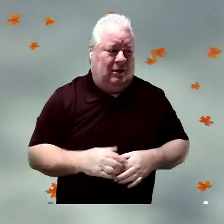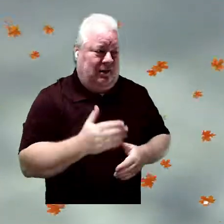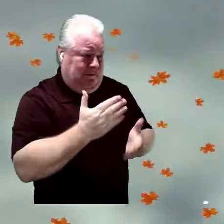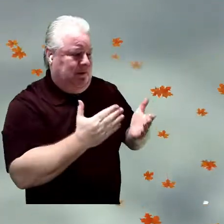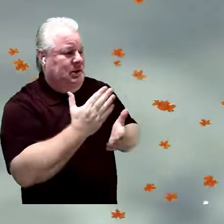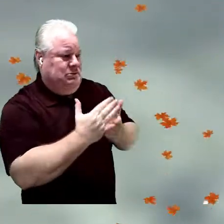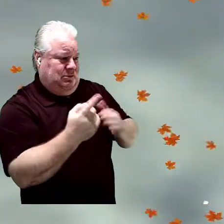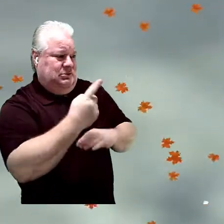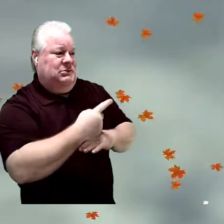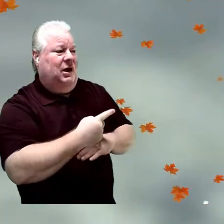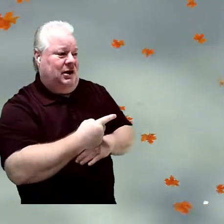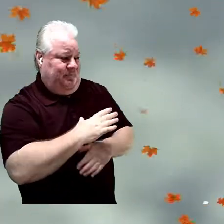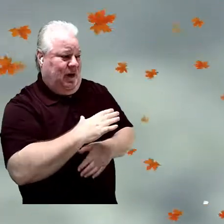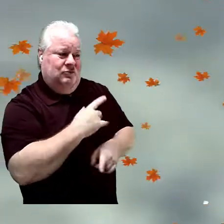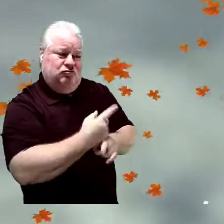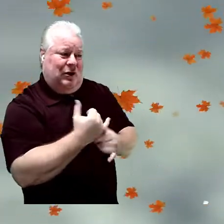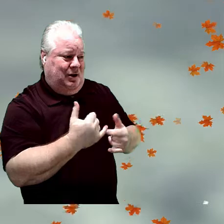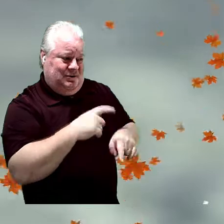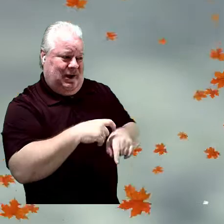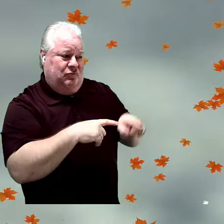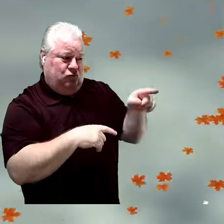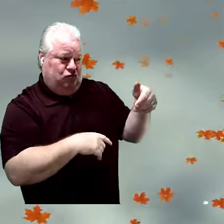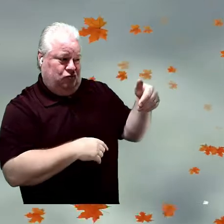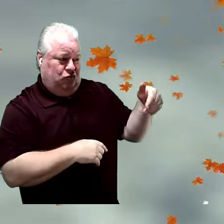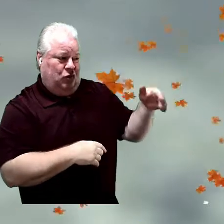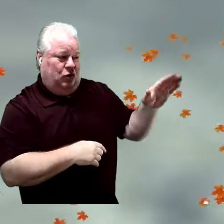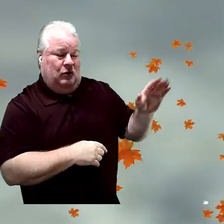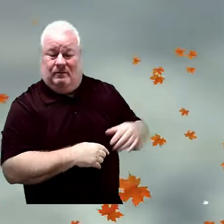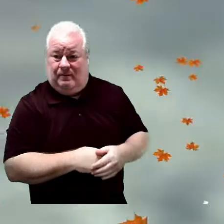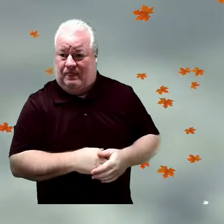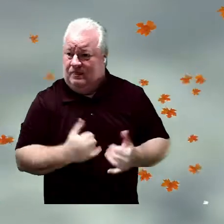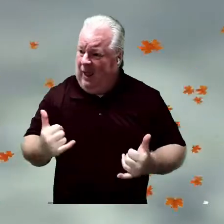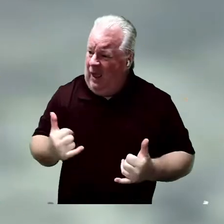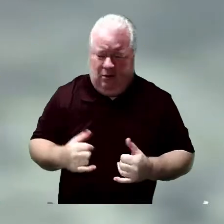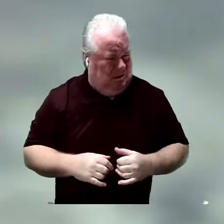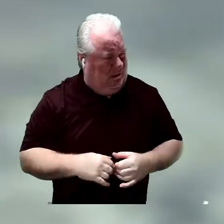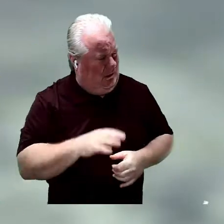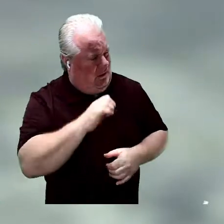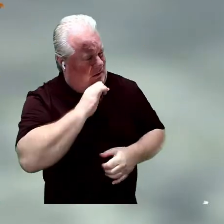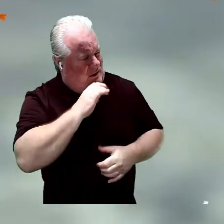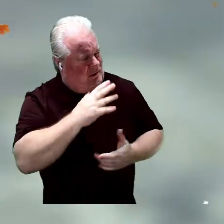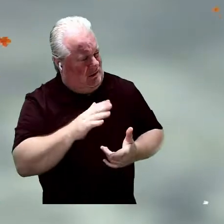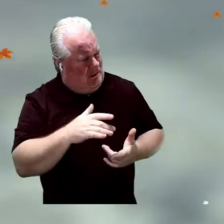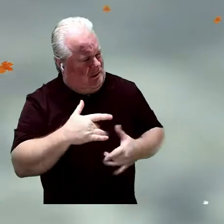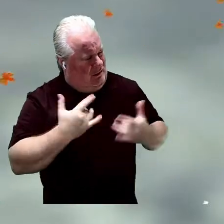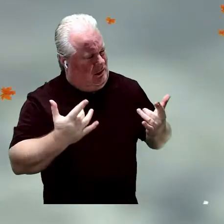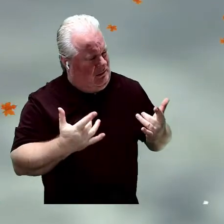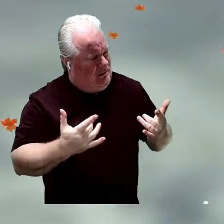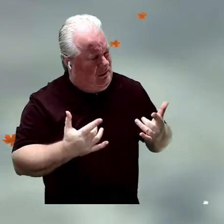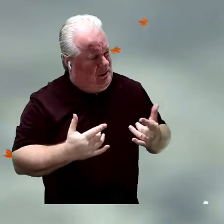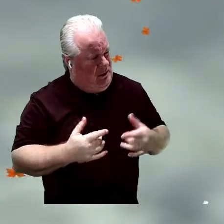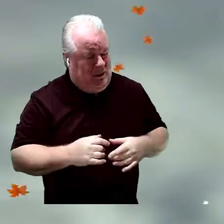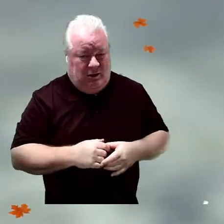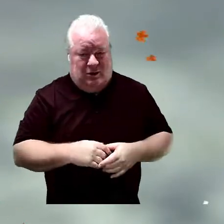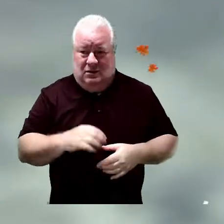one day, but right now it's time to go. No. Elmo? What's going on?